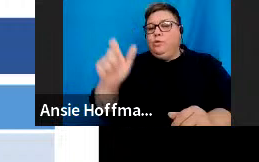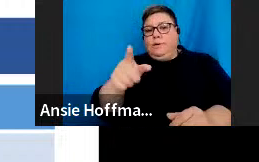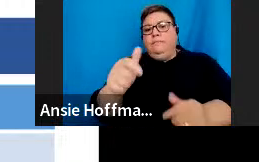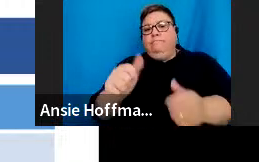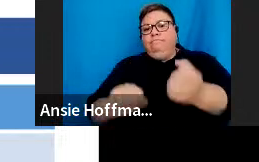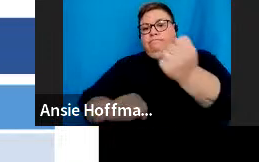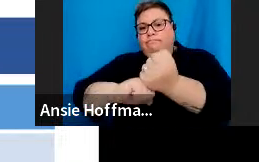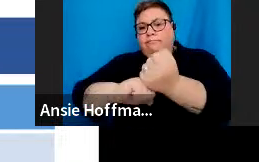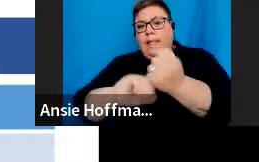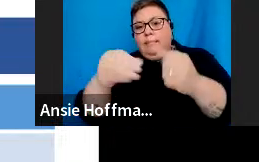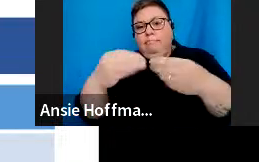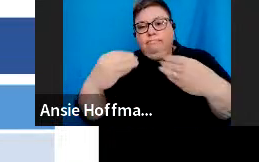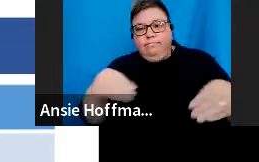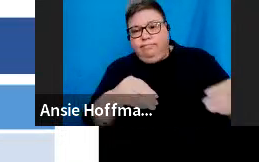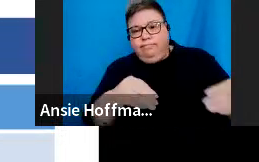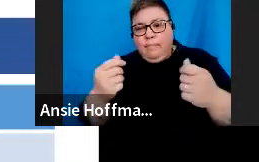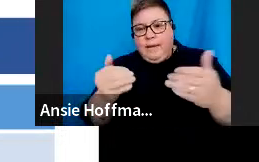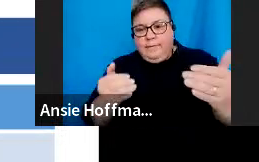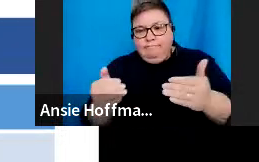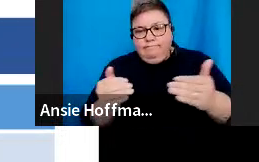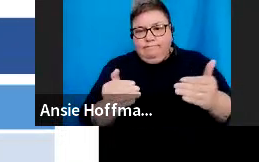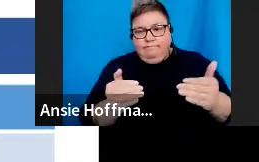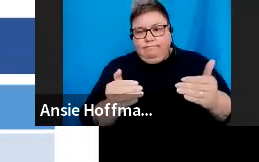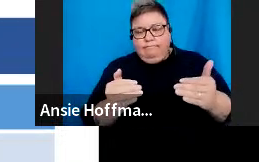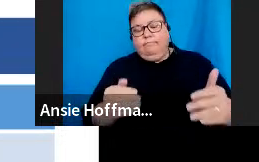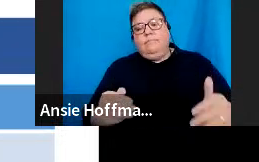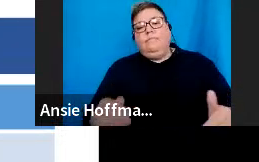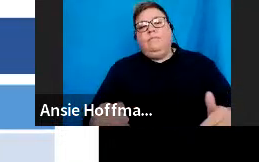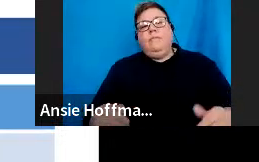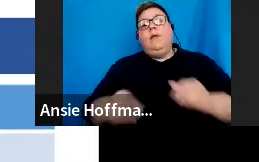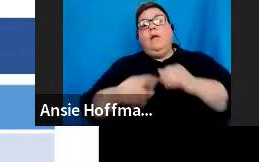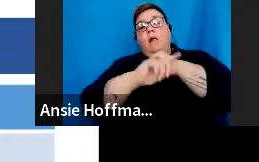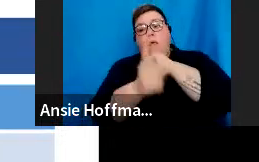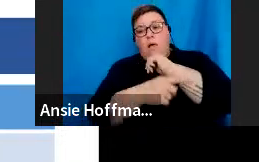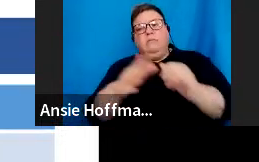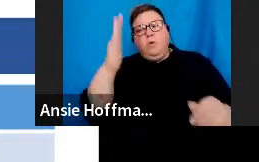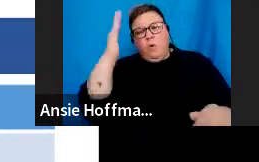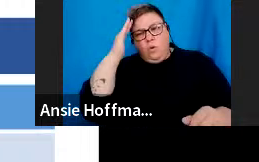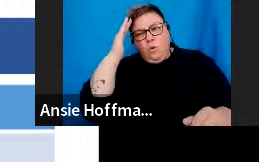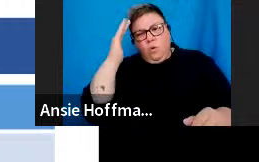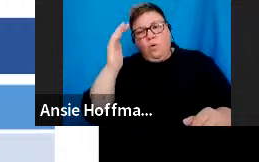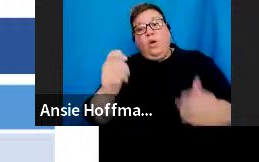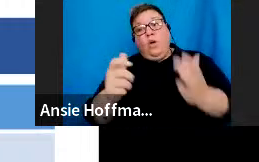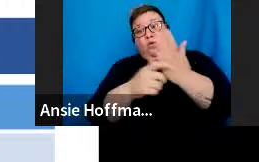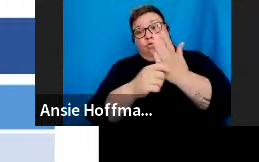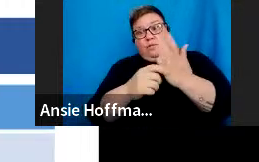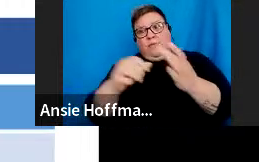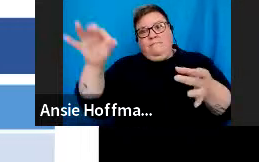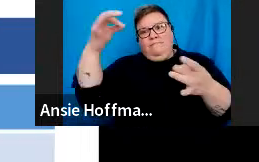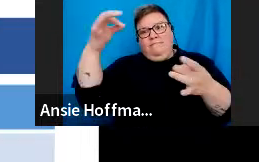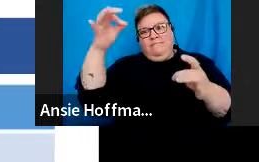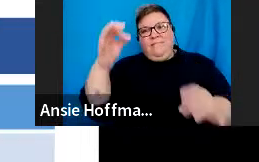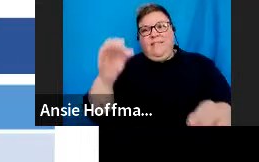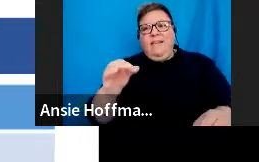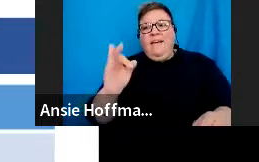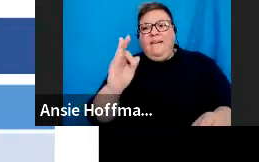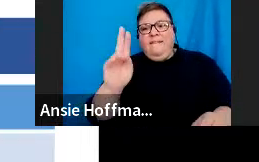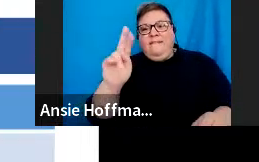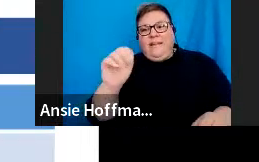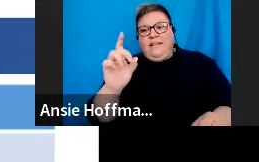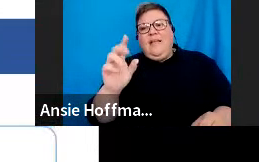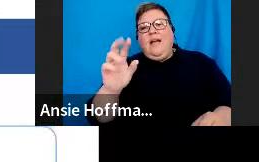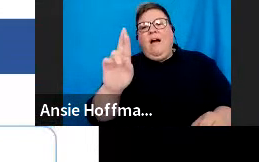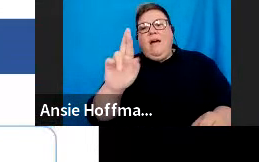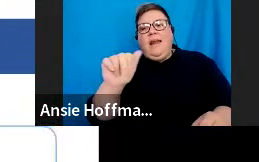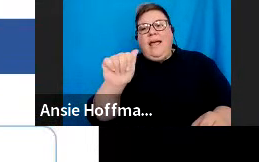long-term insurers. And then lastly, I'm sure we all know this one, is the Retirement Annuity Fund, which we know as an RAF.